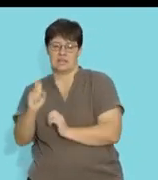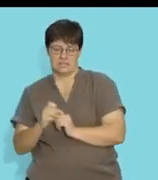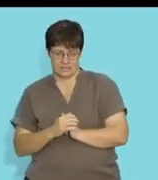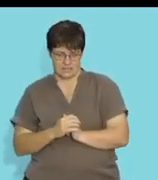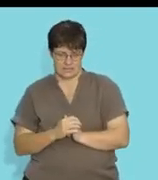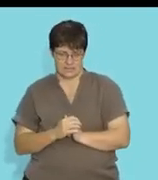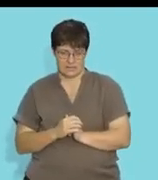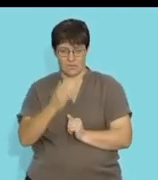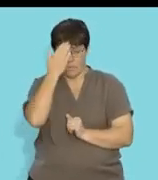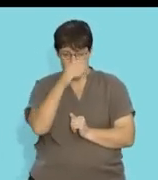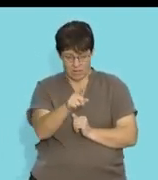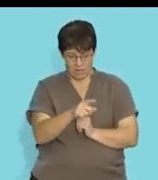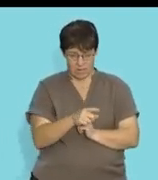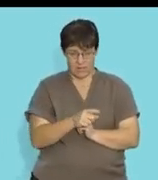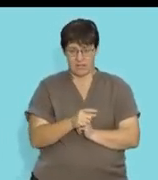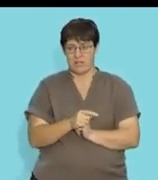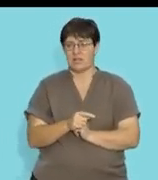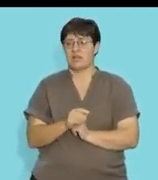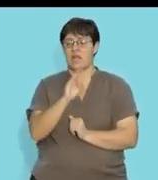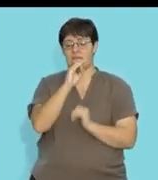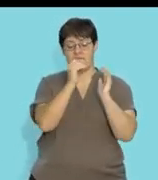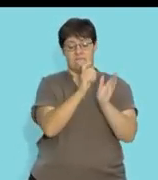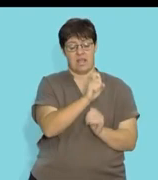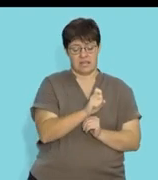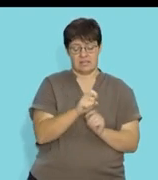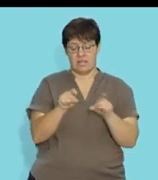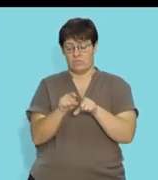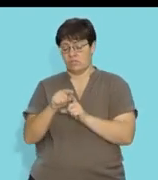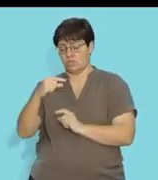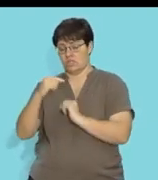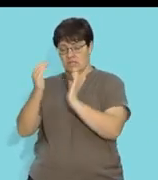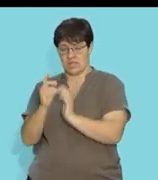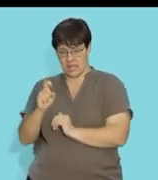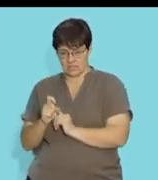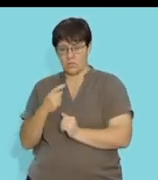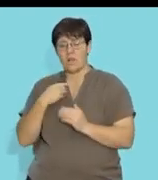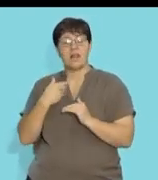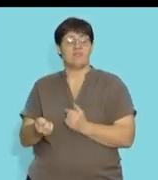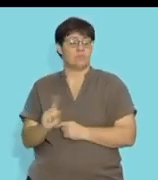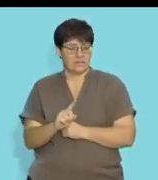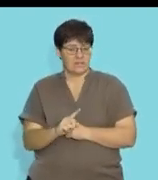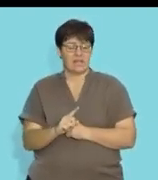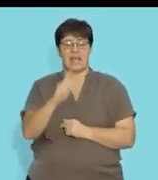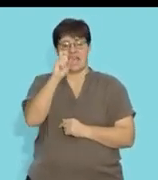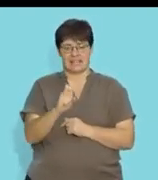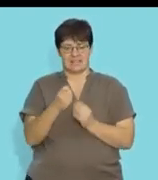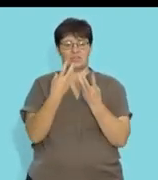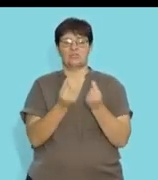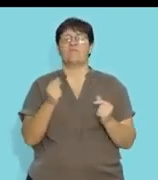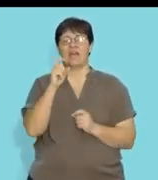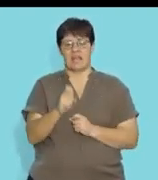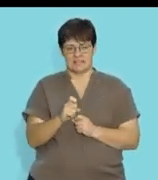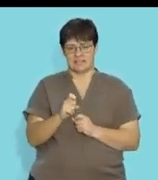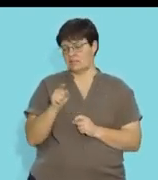right? And then you know that if you say f of x is equal to g of x, will be only left with x and then solve for the